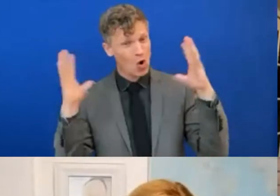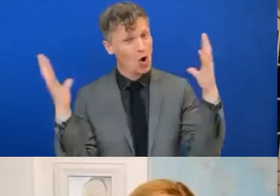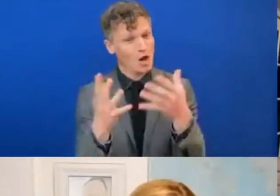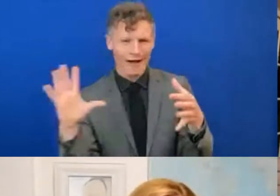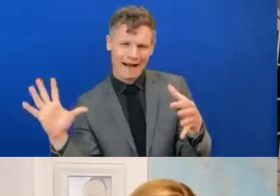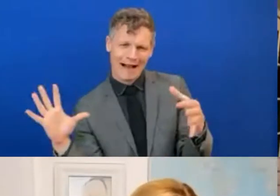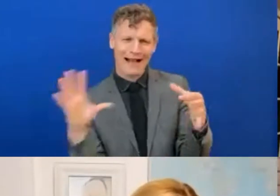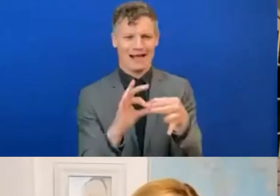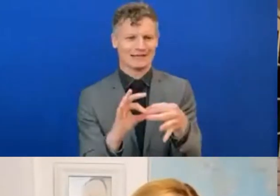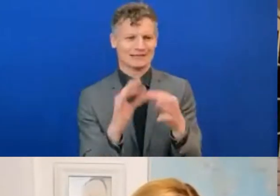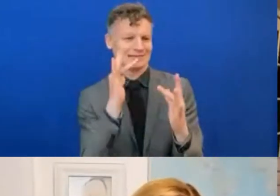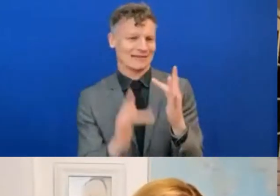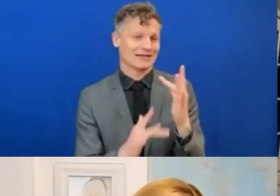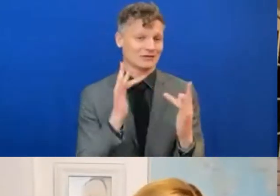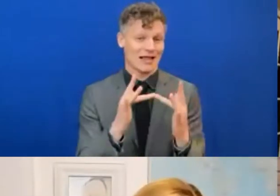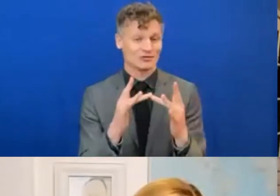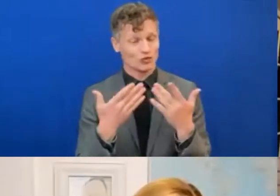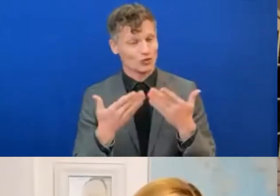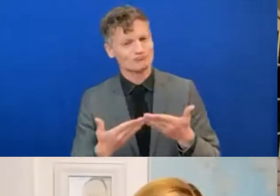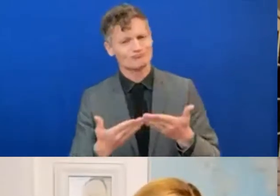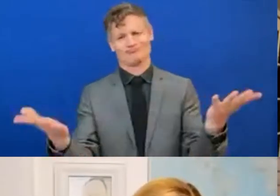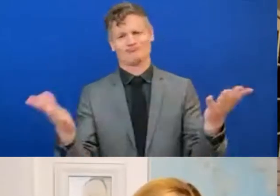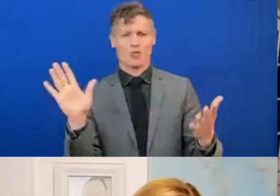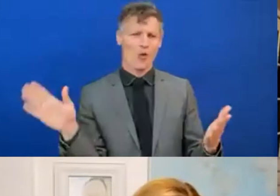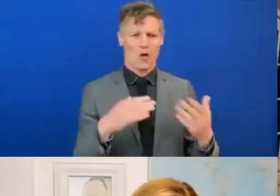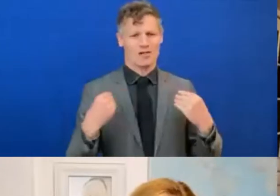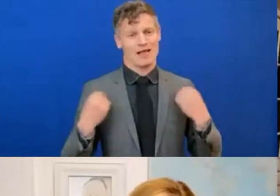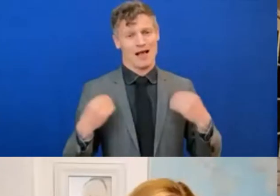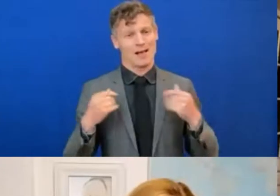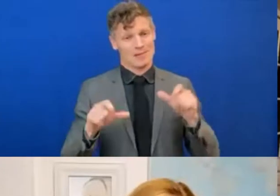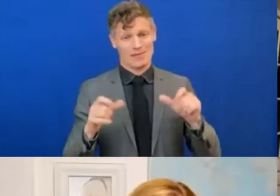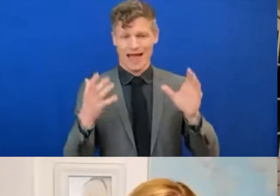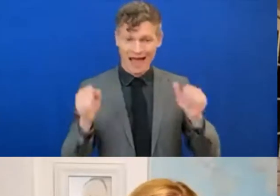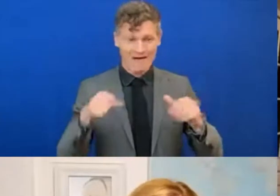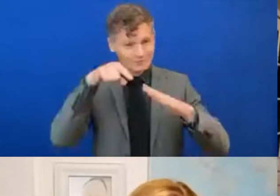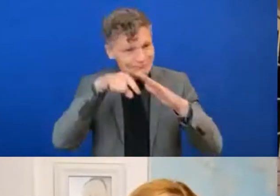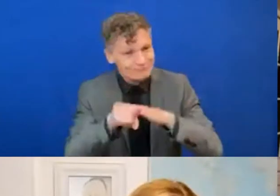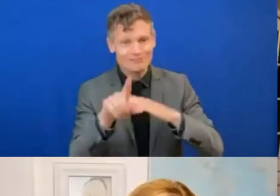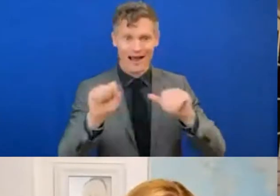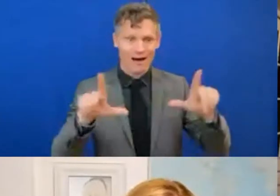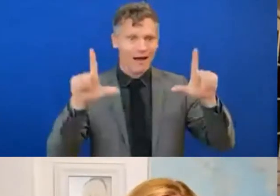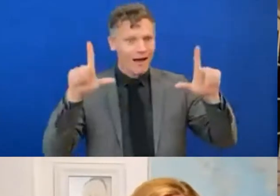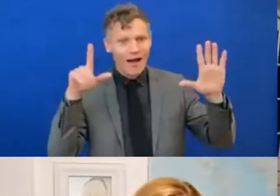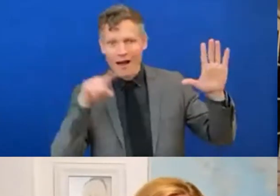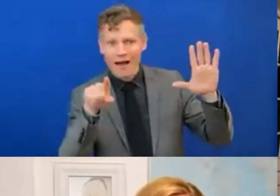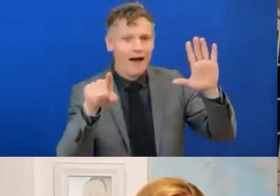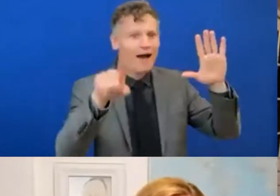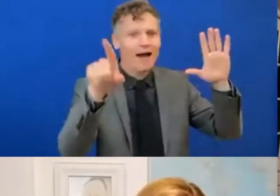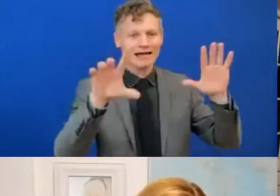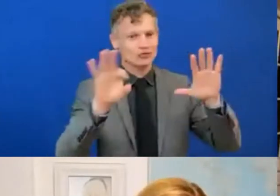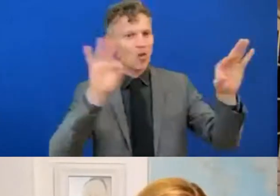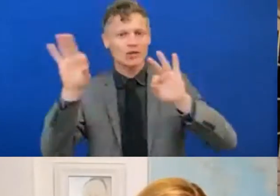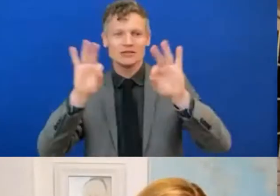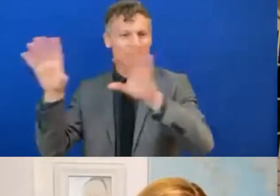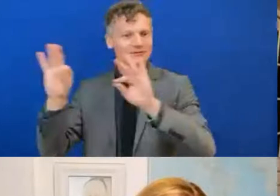opportunity, and choice. And this effort is critically important now, as we've heard about the challenges that learners are